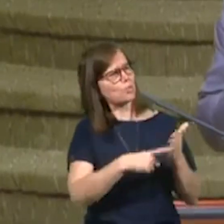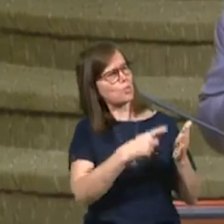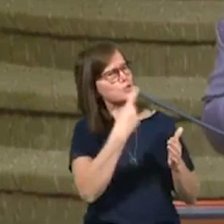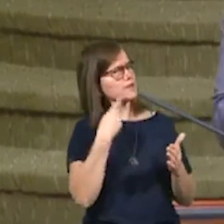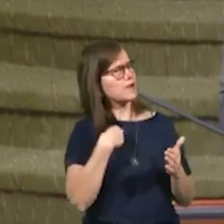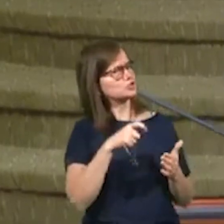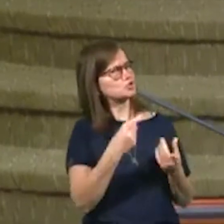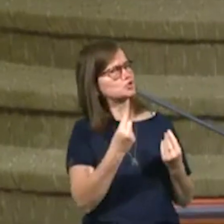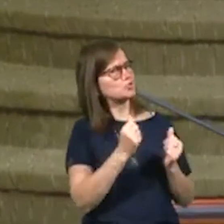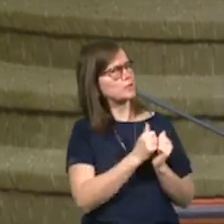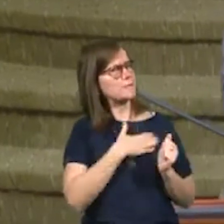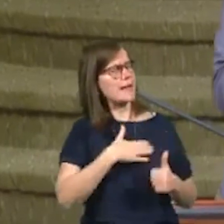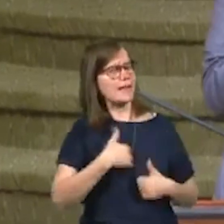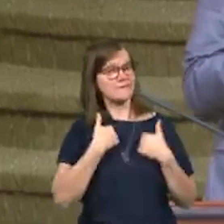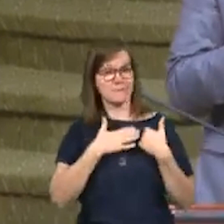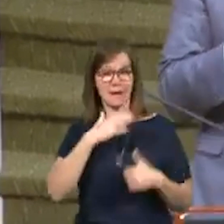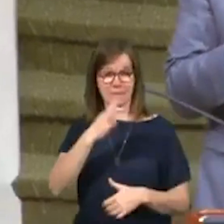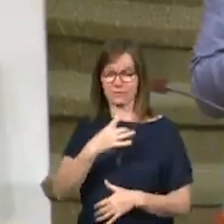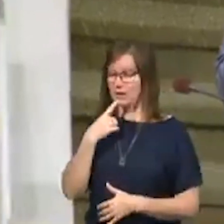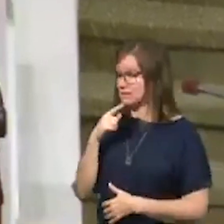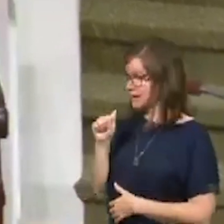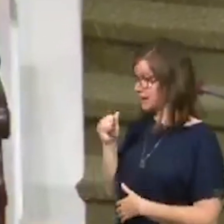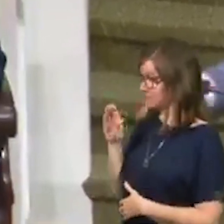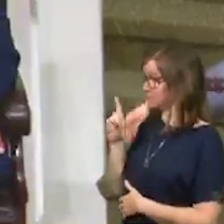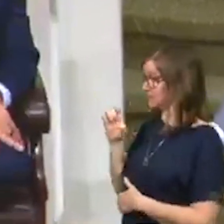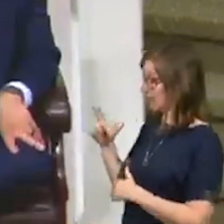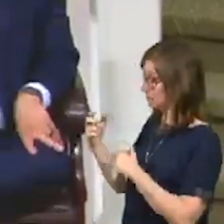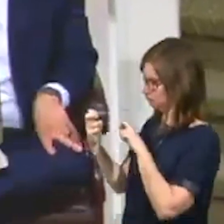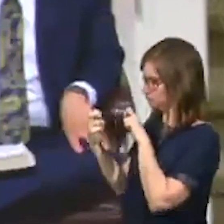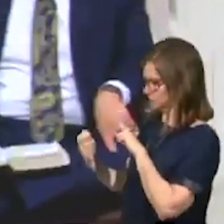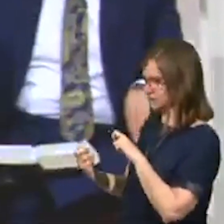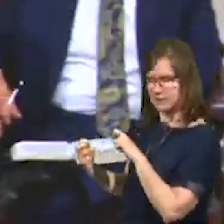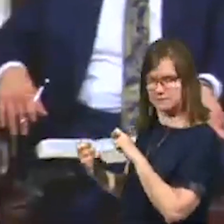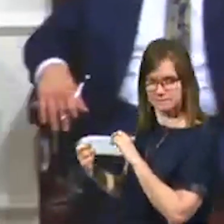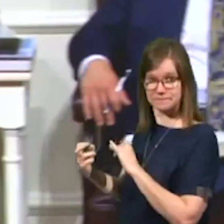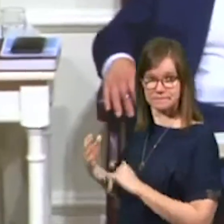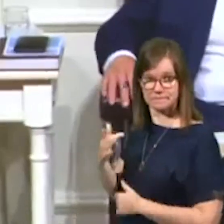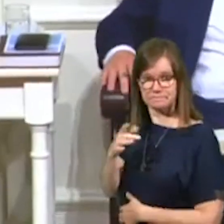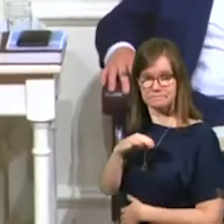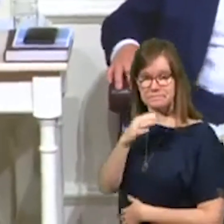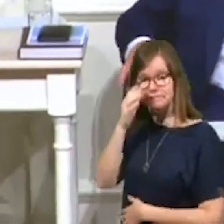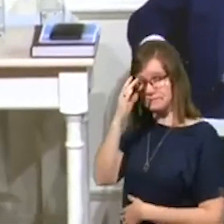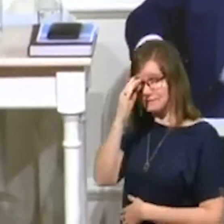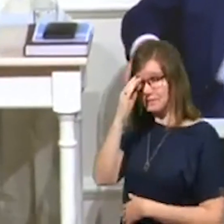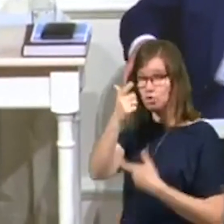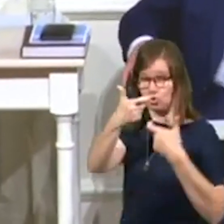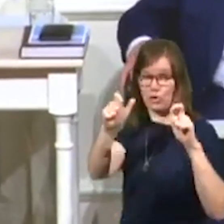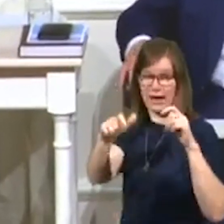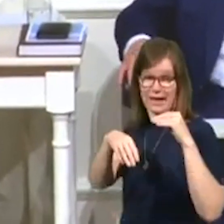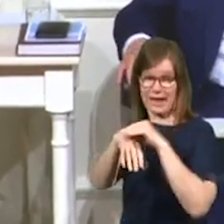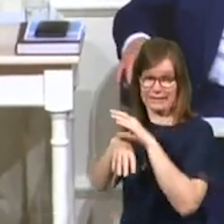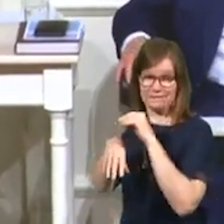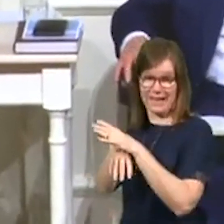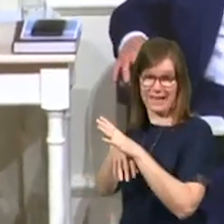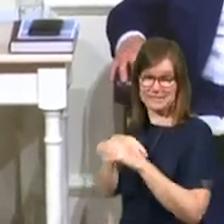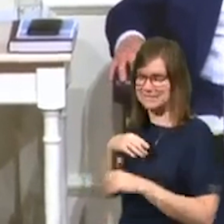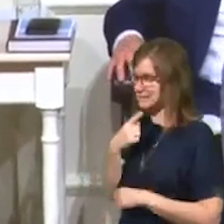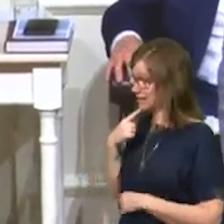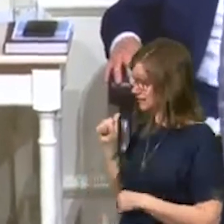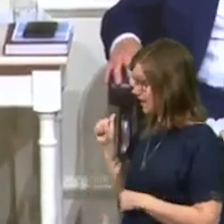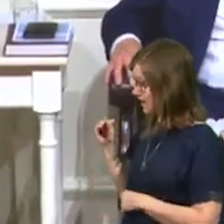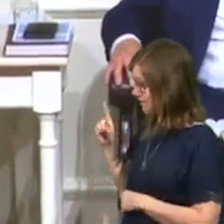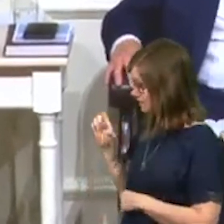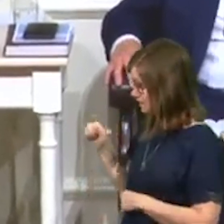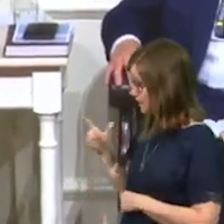I should do with my life? My pastor looked at me and he said, Abdel, sit down. I sat down. This is what he said. This is the, the great advice, sage advice. And he said,